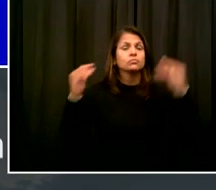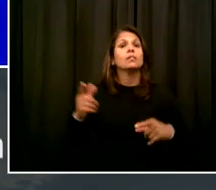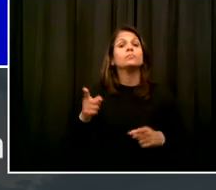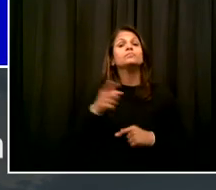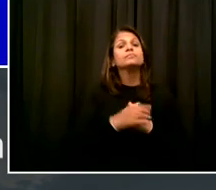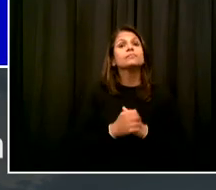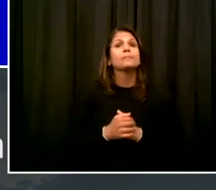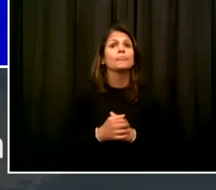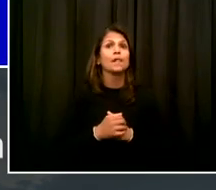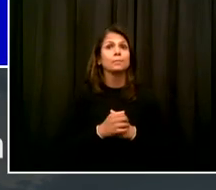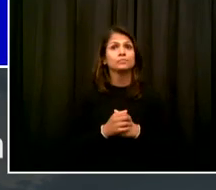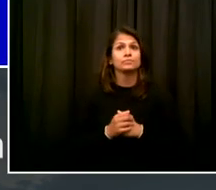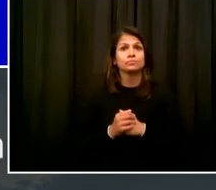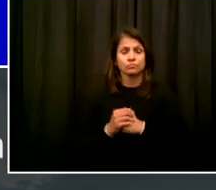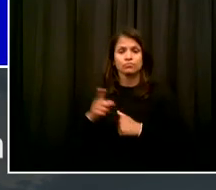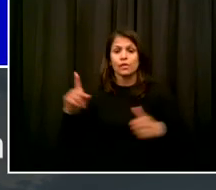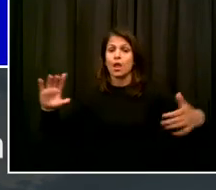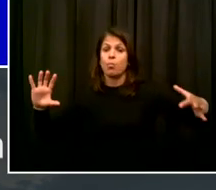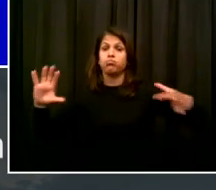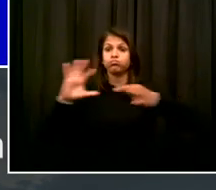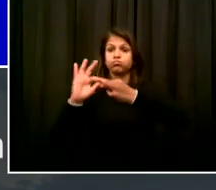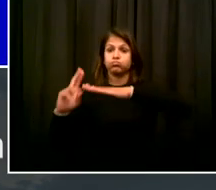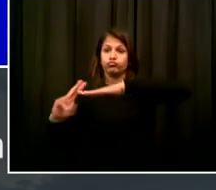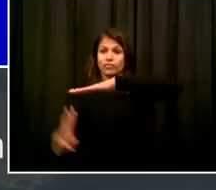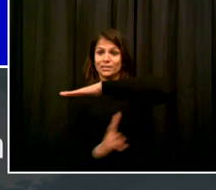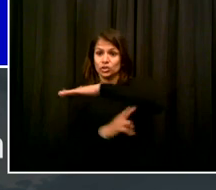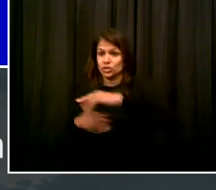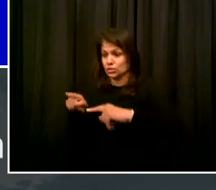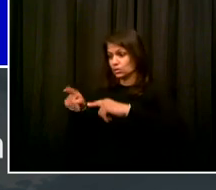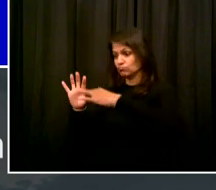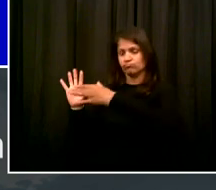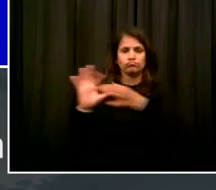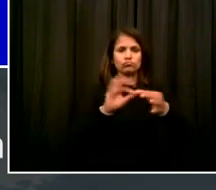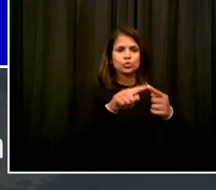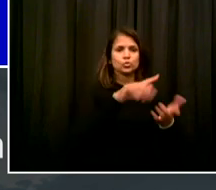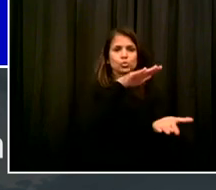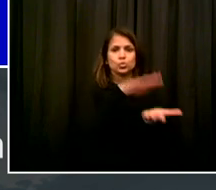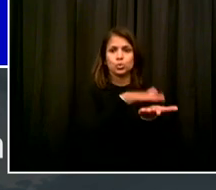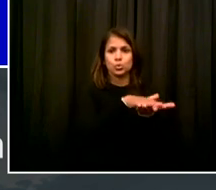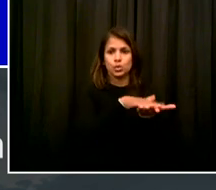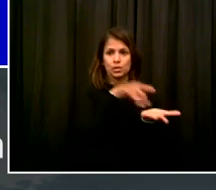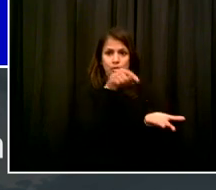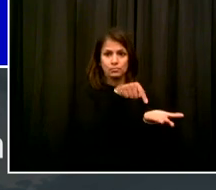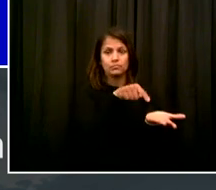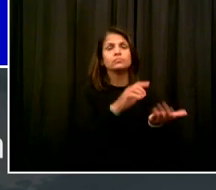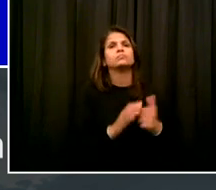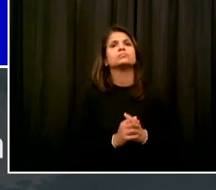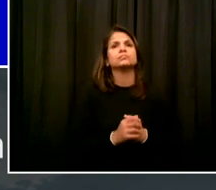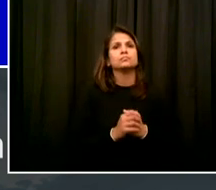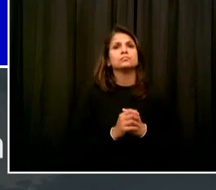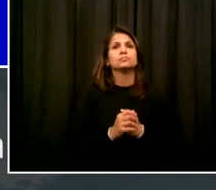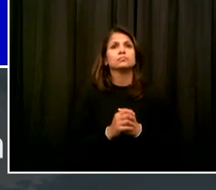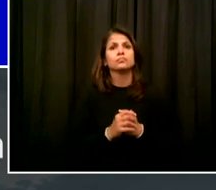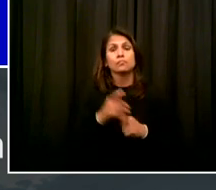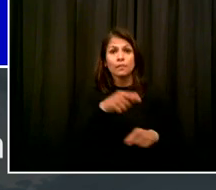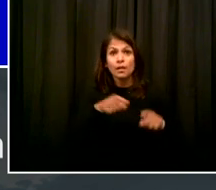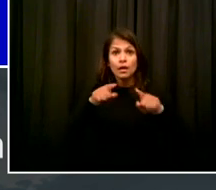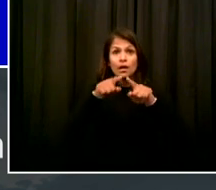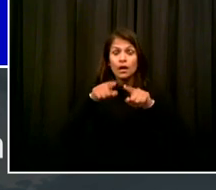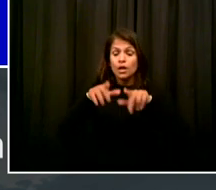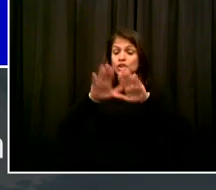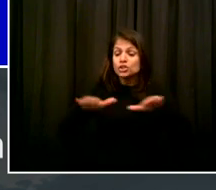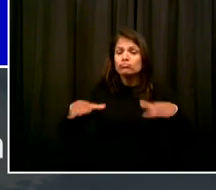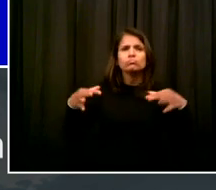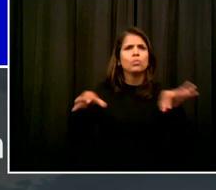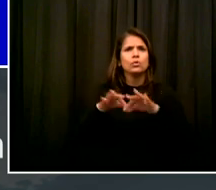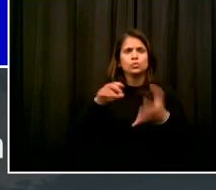day of school, the mental health needs of our kids and our school communities are going be front and center. And it's support for students, teachers, principals,